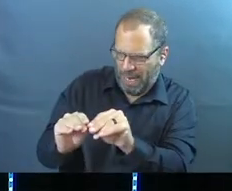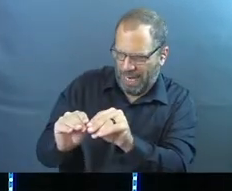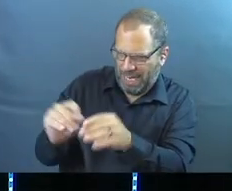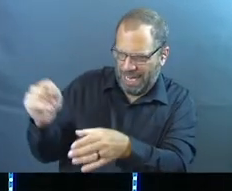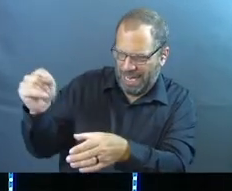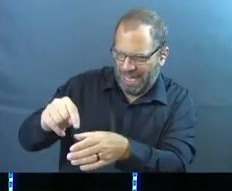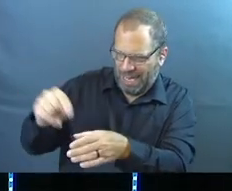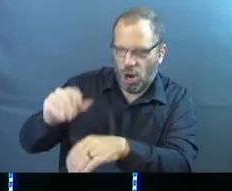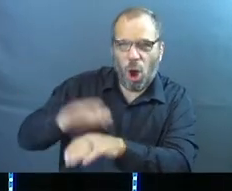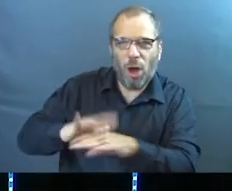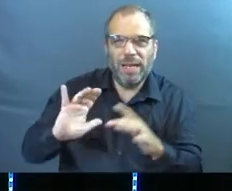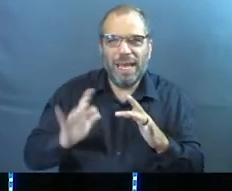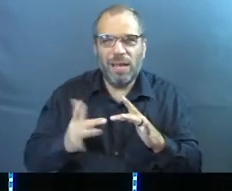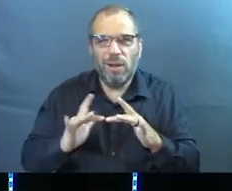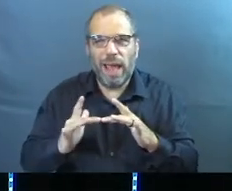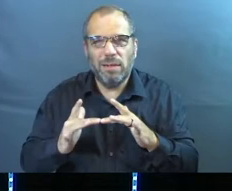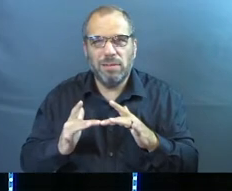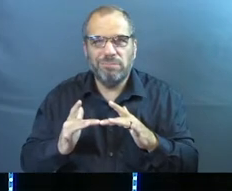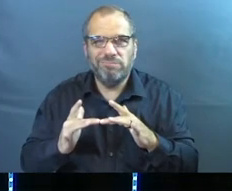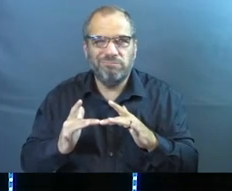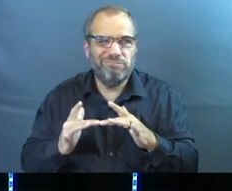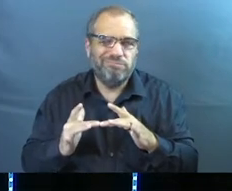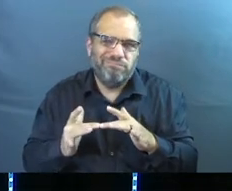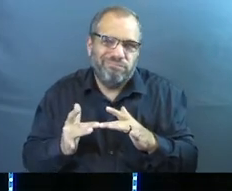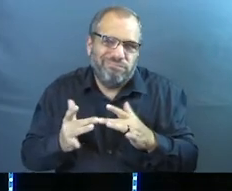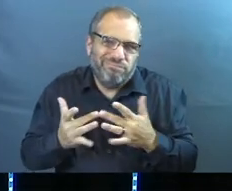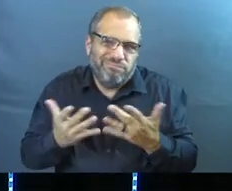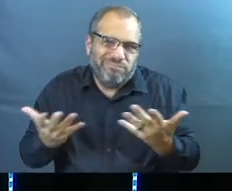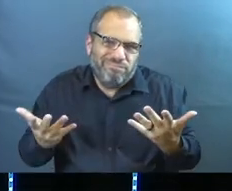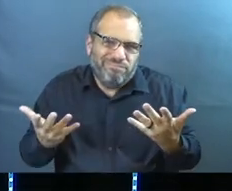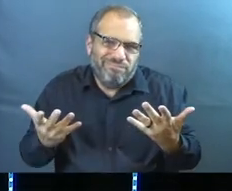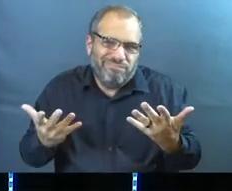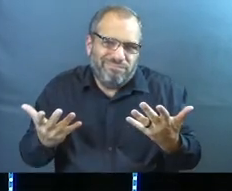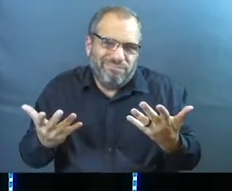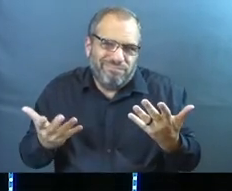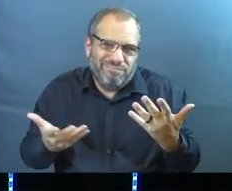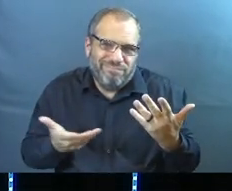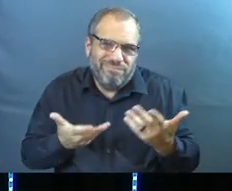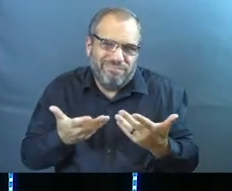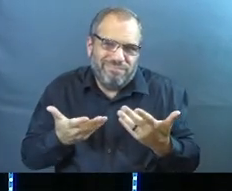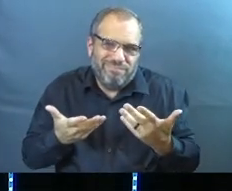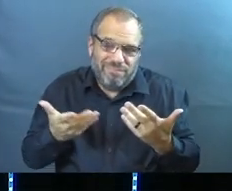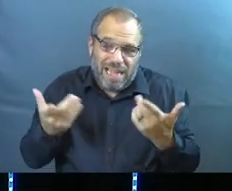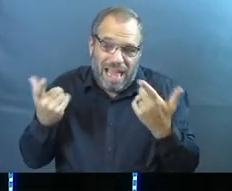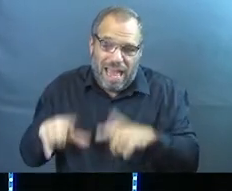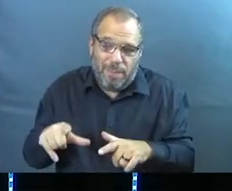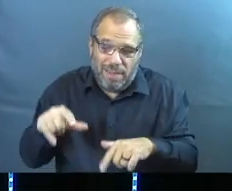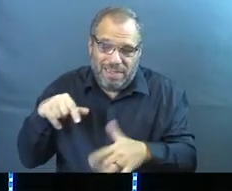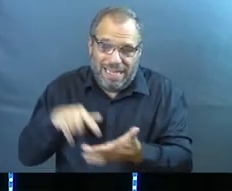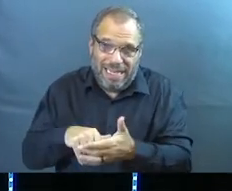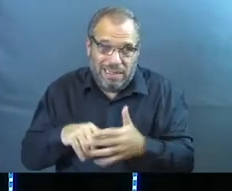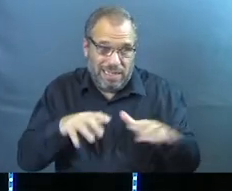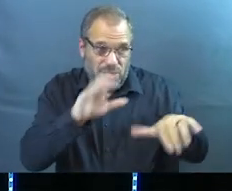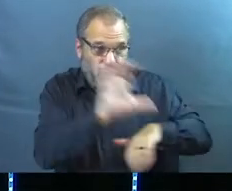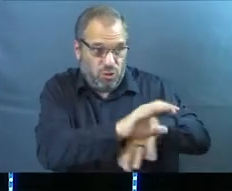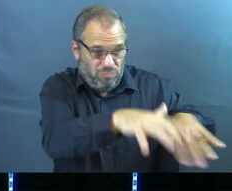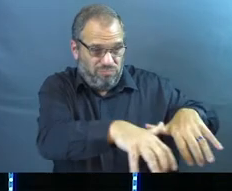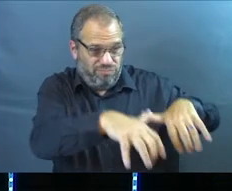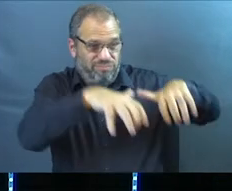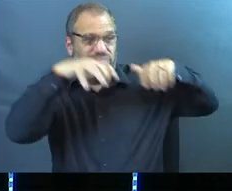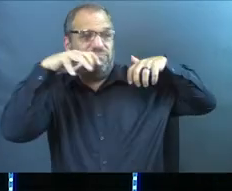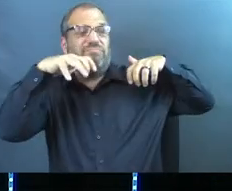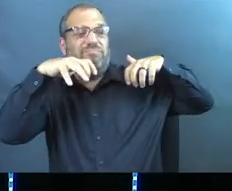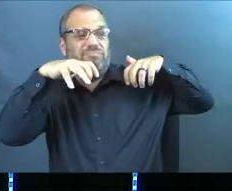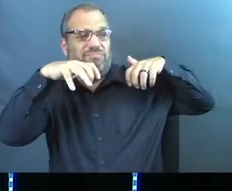Christ online. Because there's a lot of extra focus on what happens on this stage and